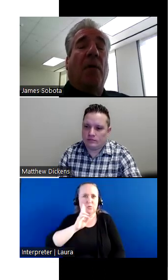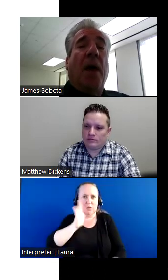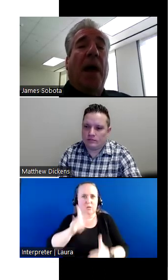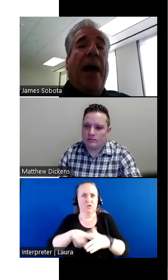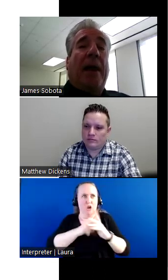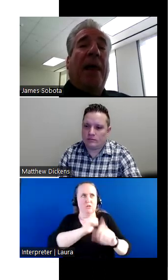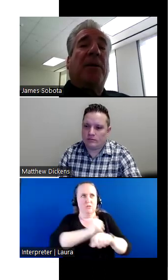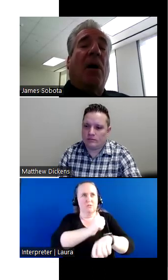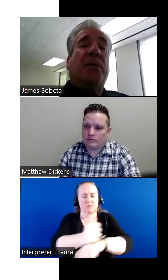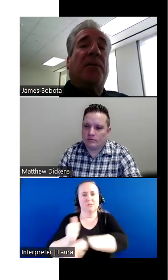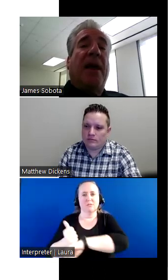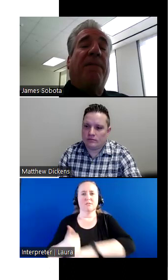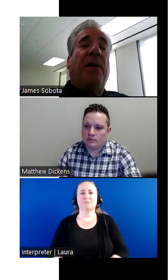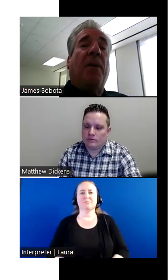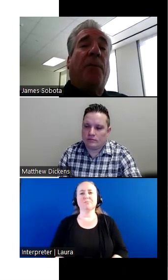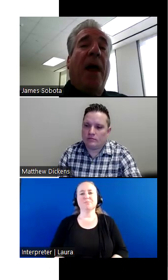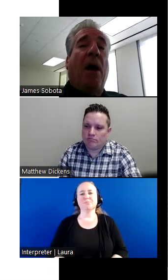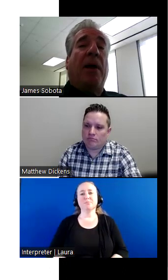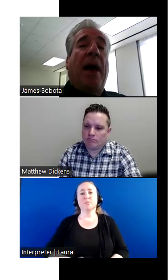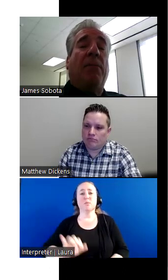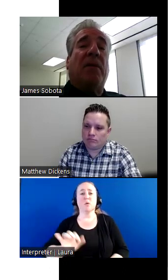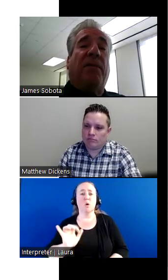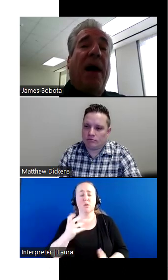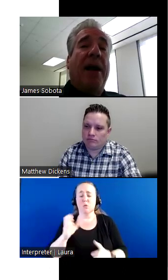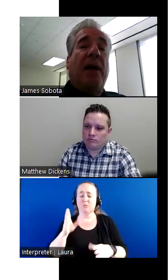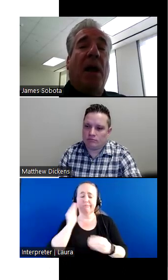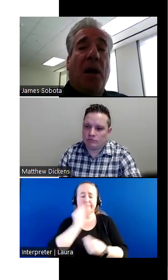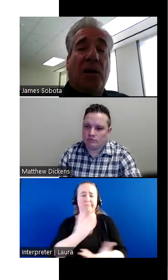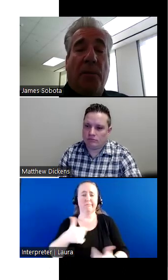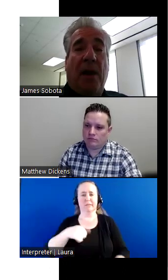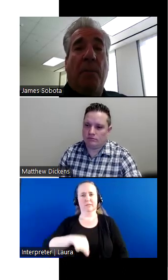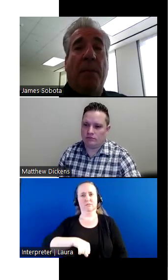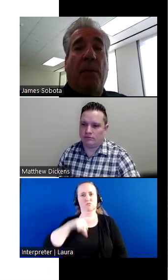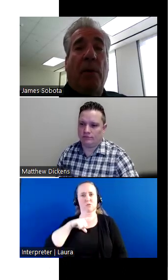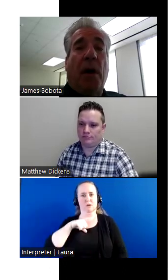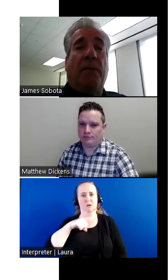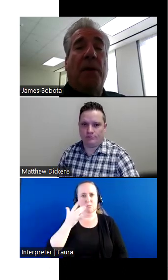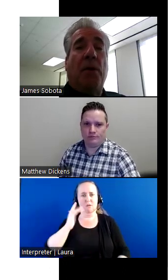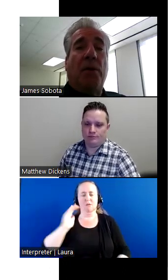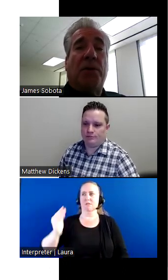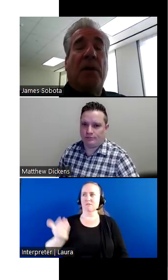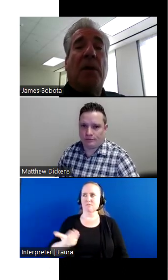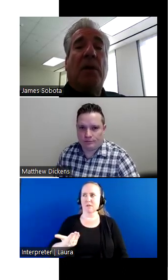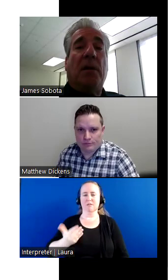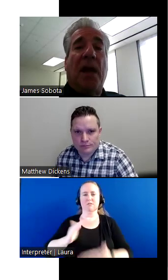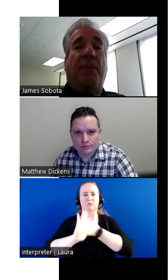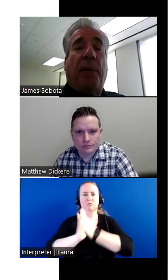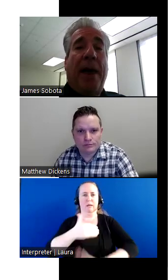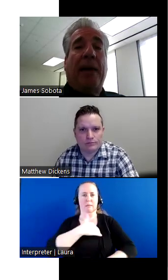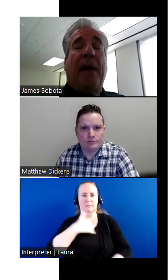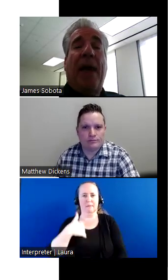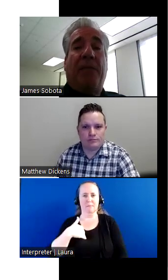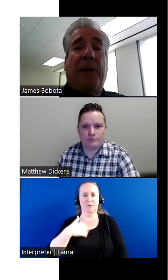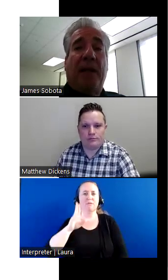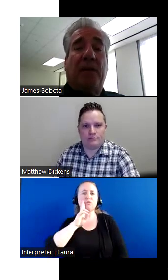Now I'd like to also say, I'm very proud. I was invited to be a member of the Houston deaf